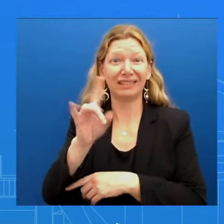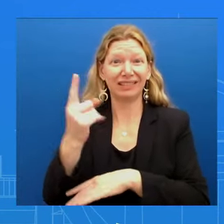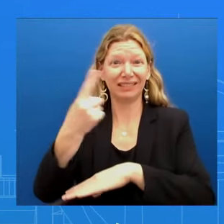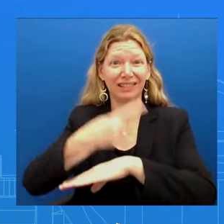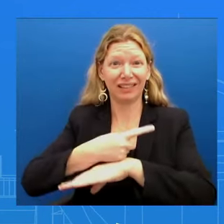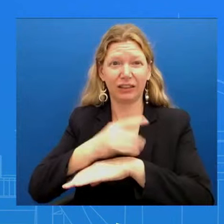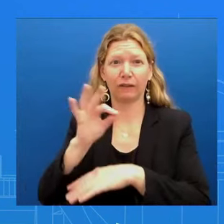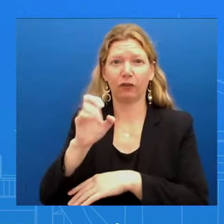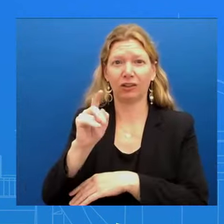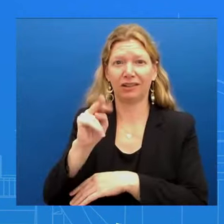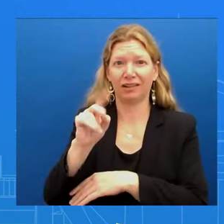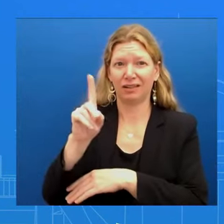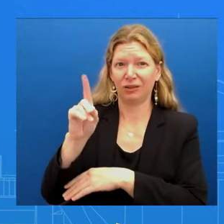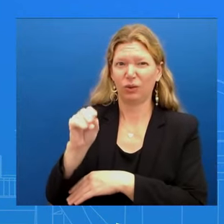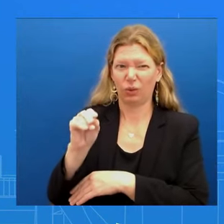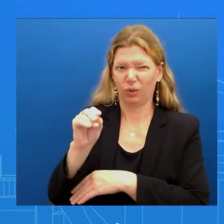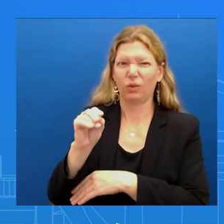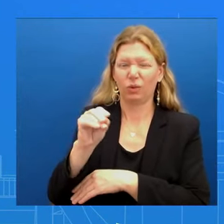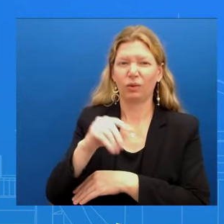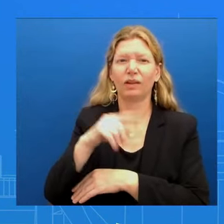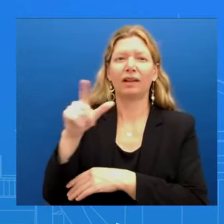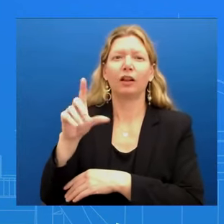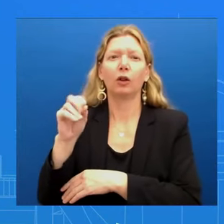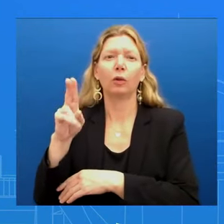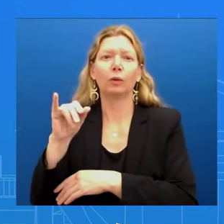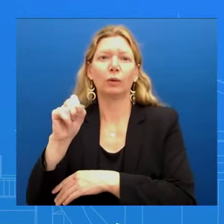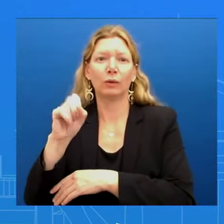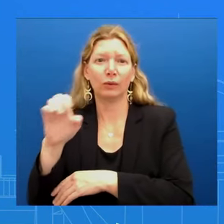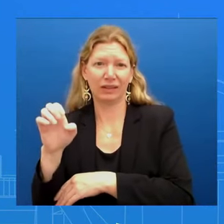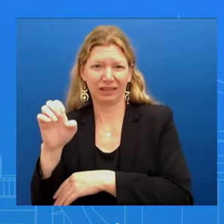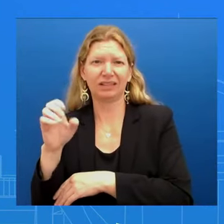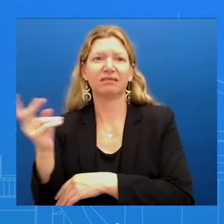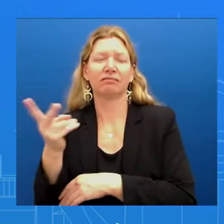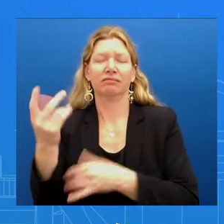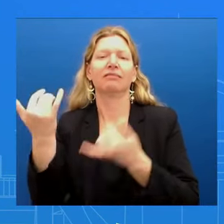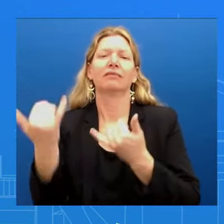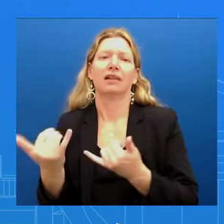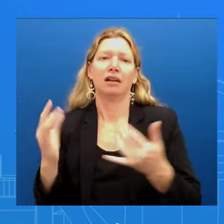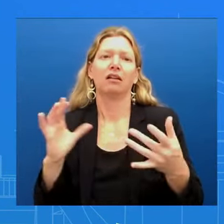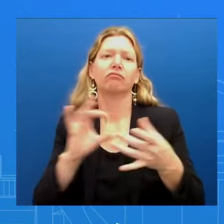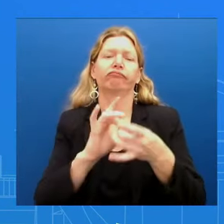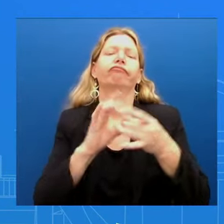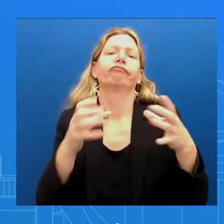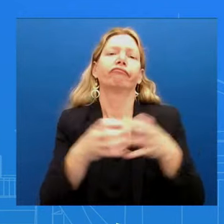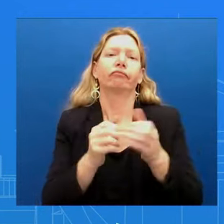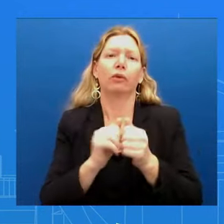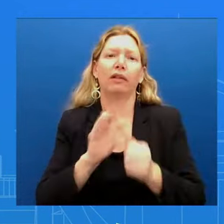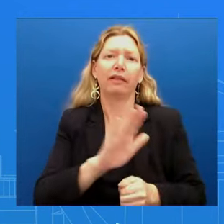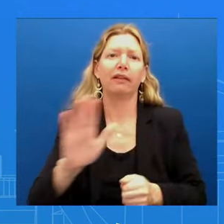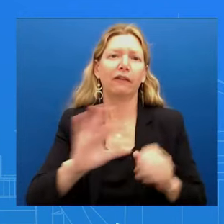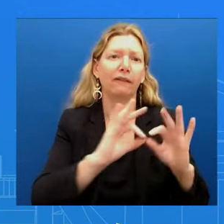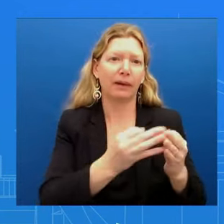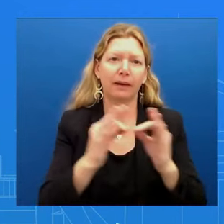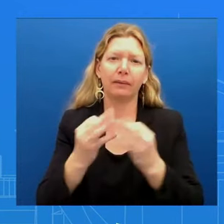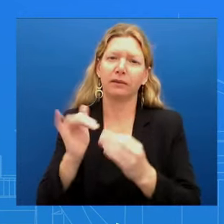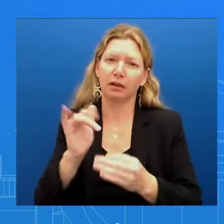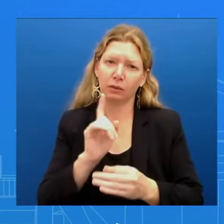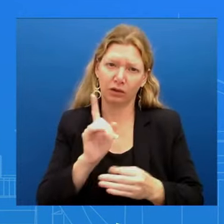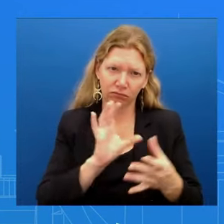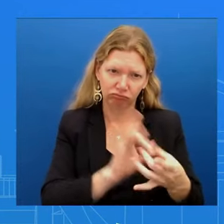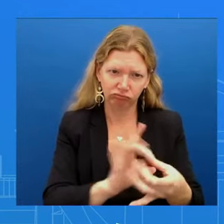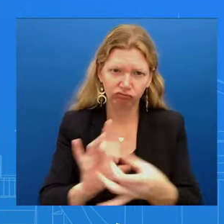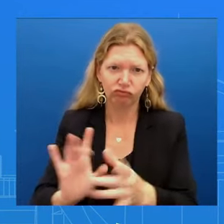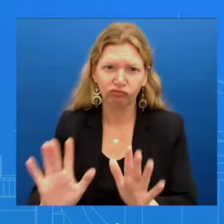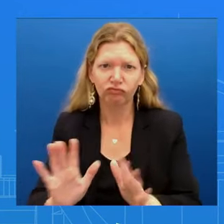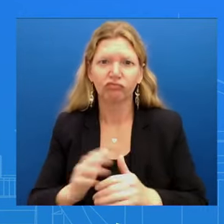and so President Biden and his entire team is going to continue to work around the clock to ensure and to secure their release we will spare no effort to do